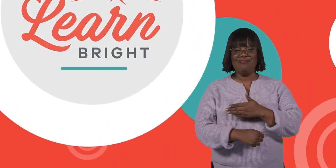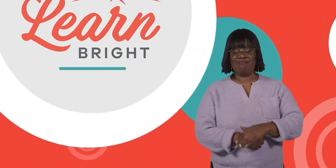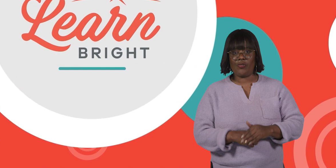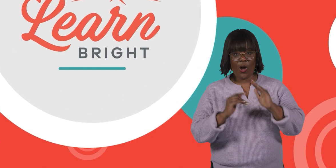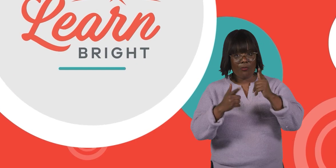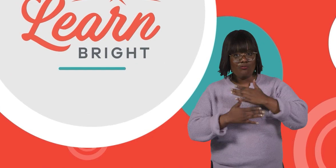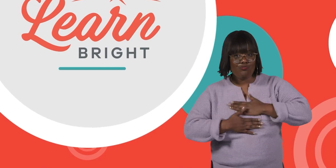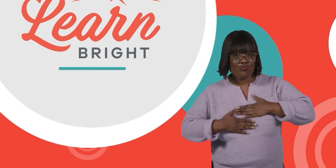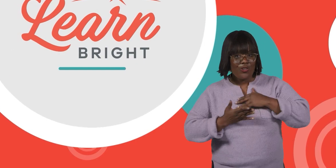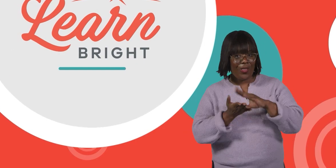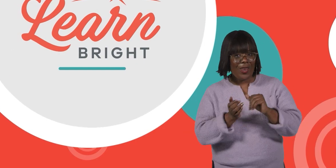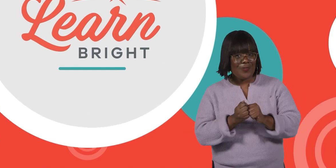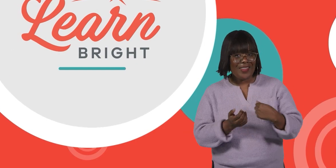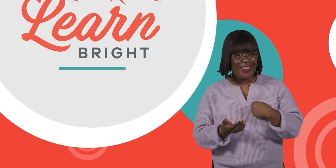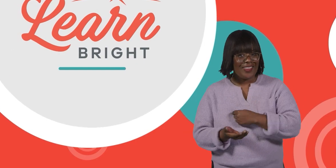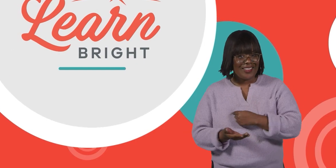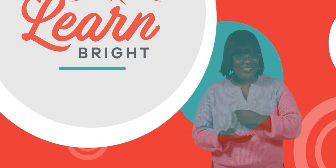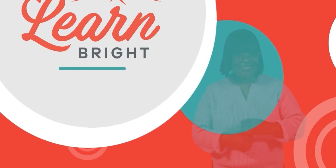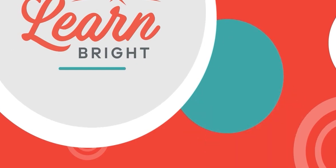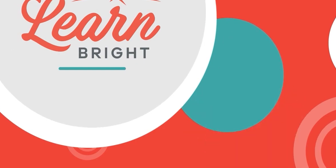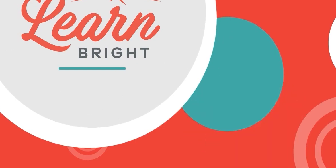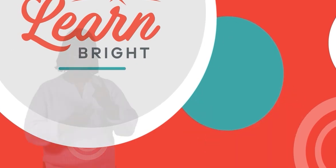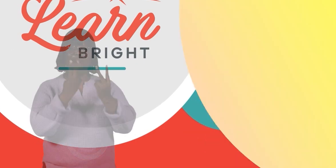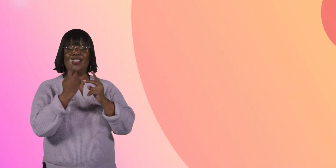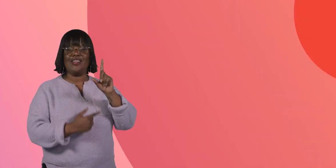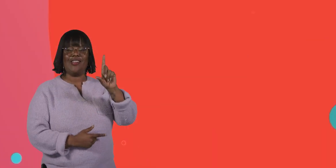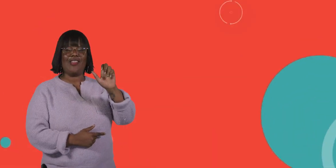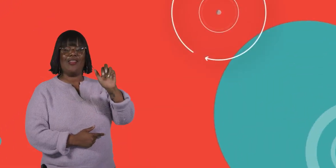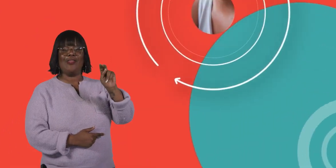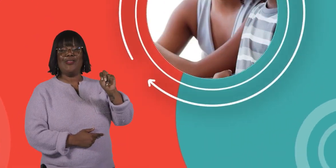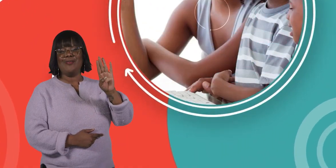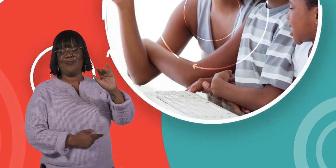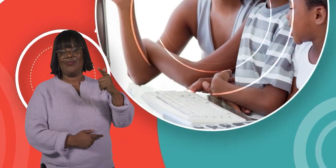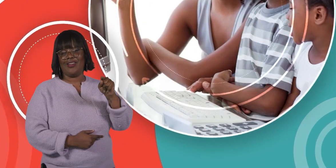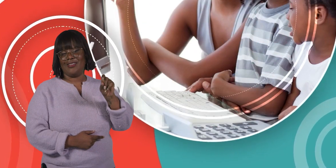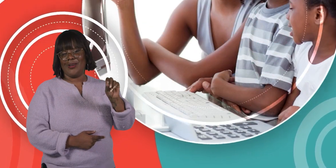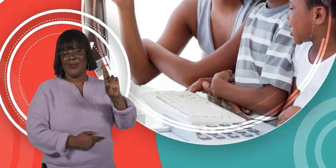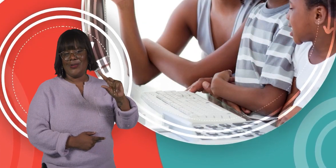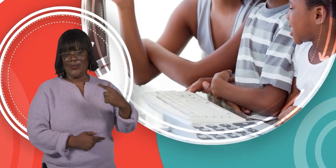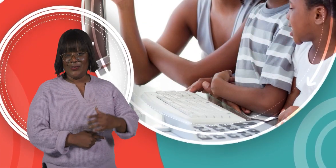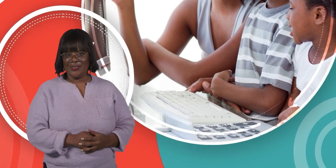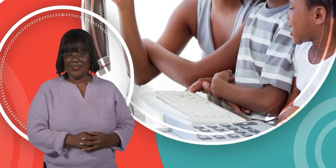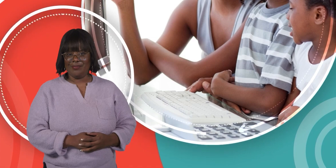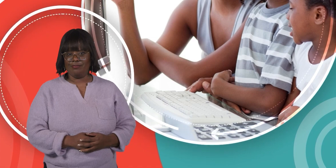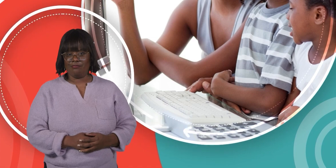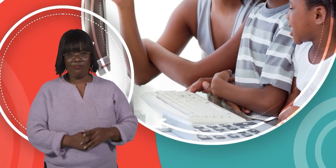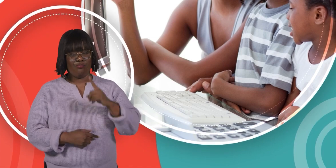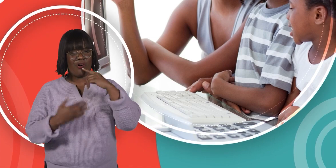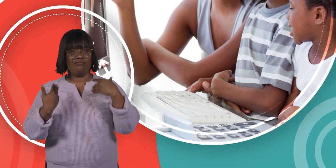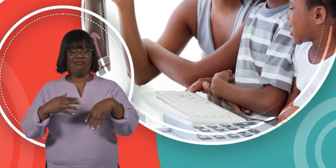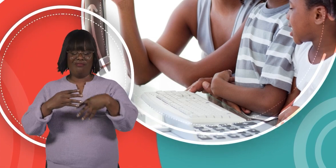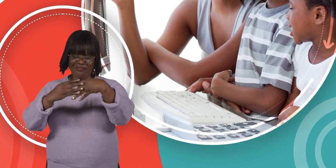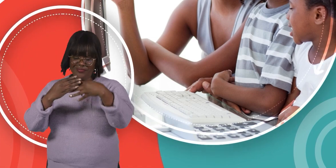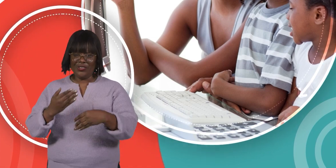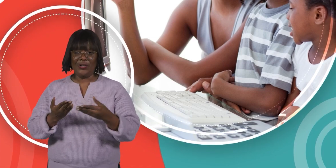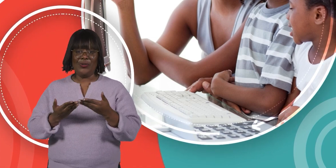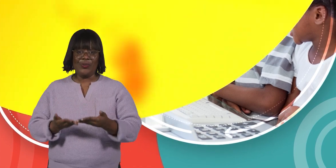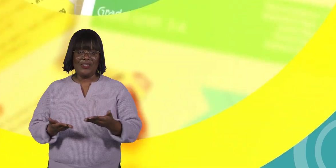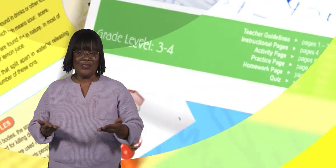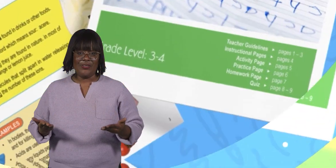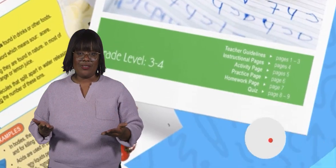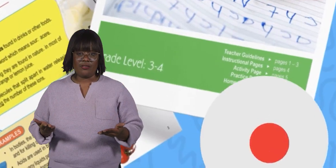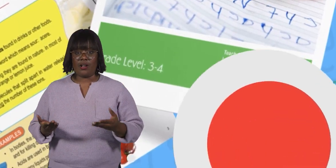Hope you had fun learning with us! Visit us at LearnBright.org for thousands of free